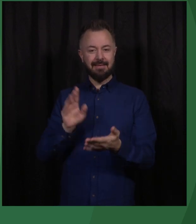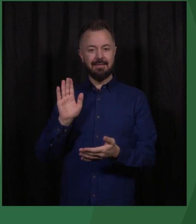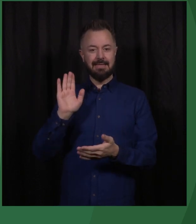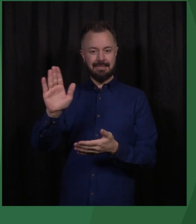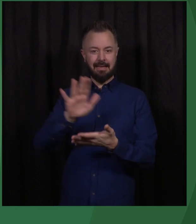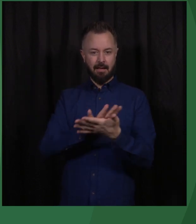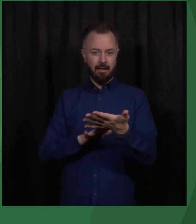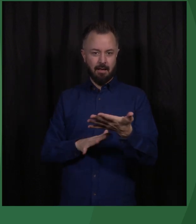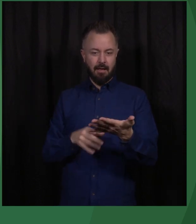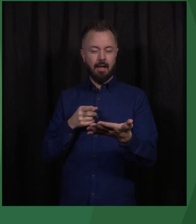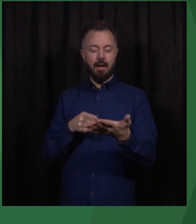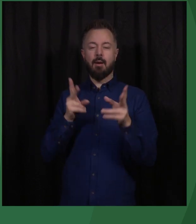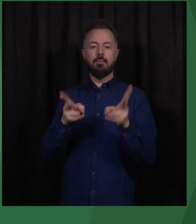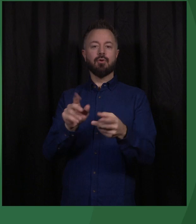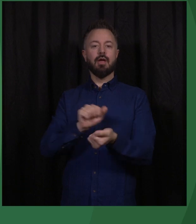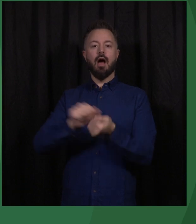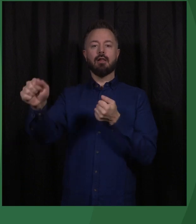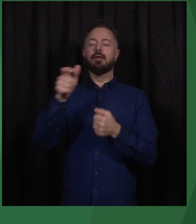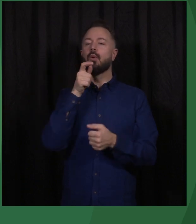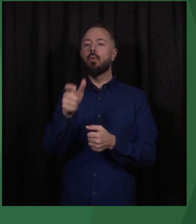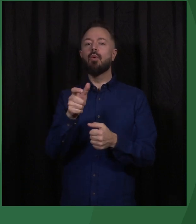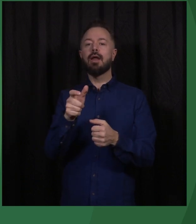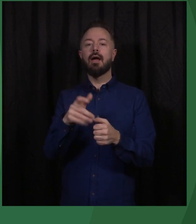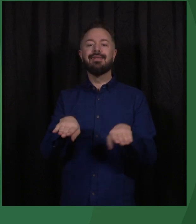never uses the word democracy.